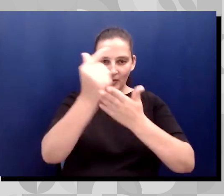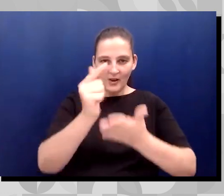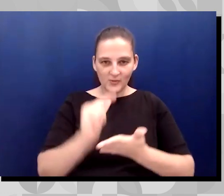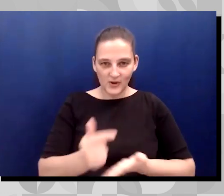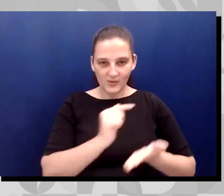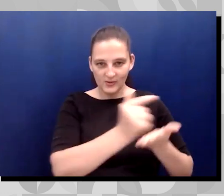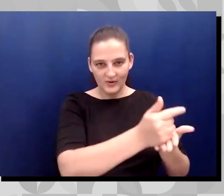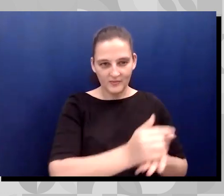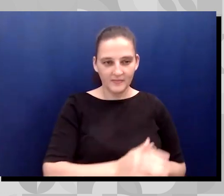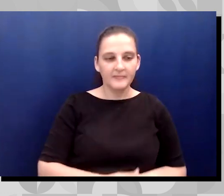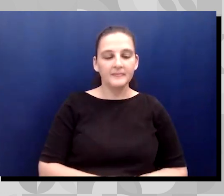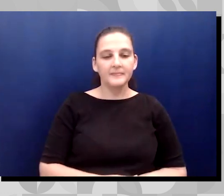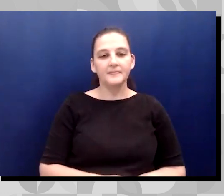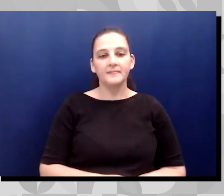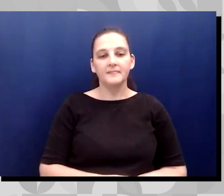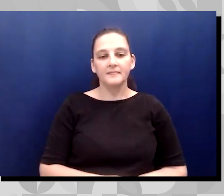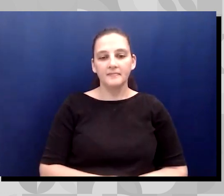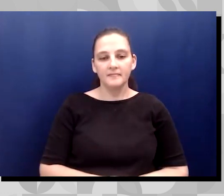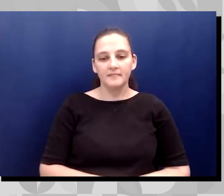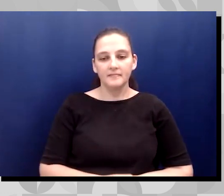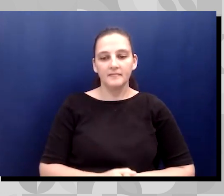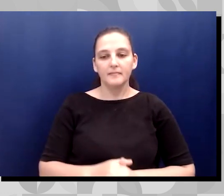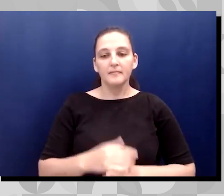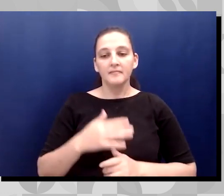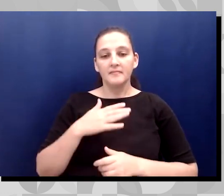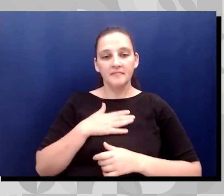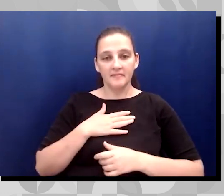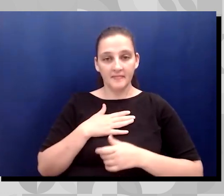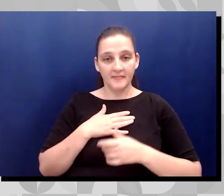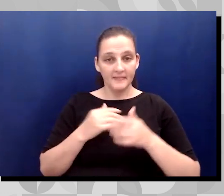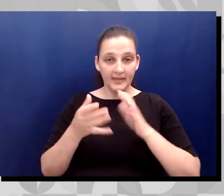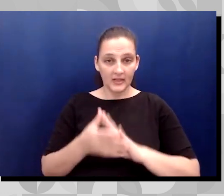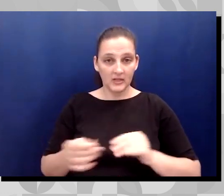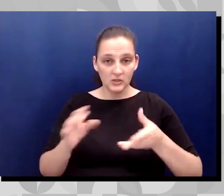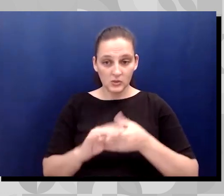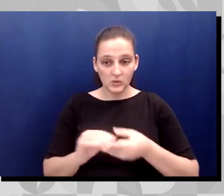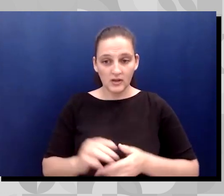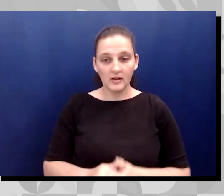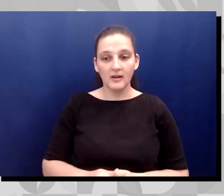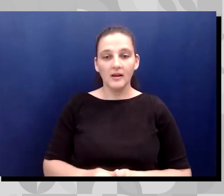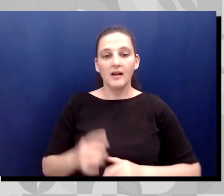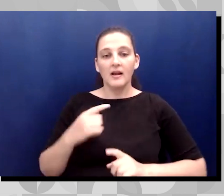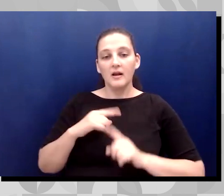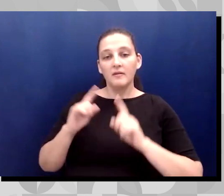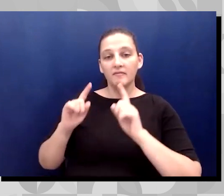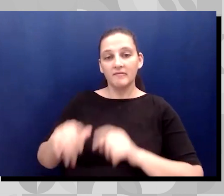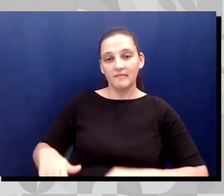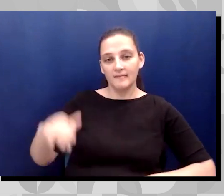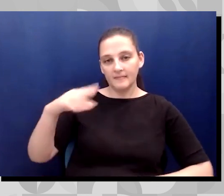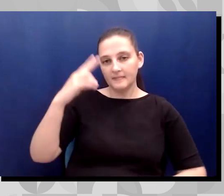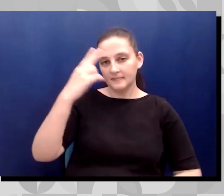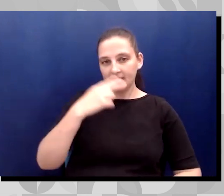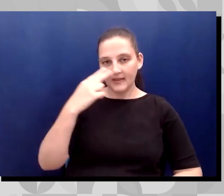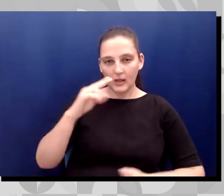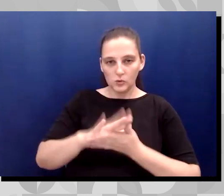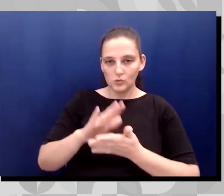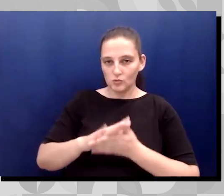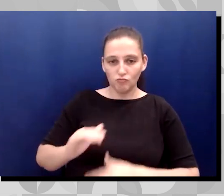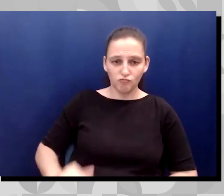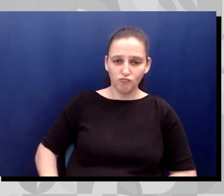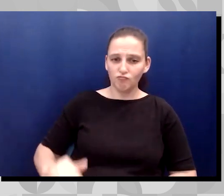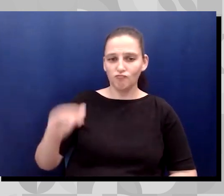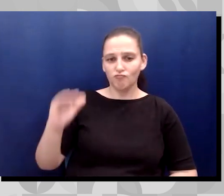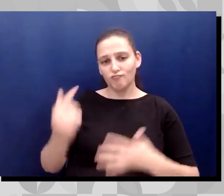my story. So I went to Catholic school, my entire life through college, uh,